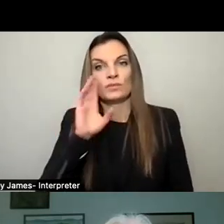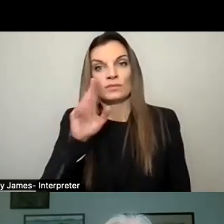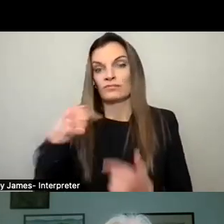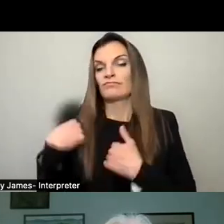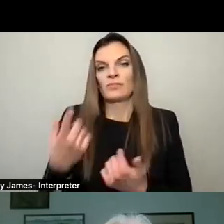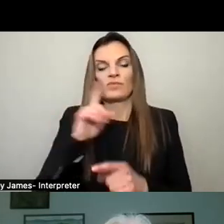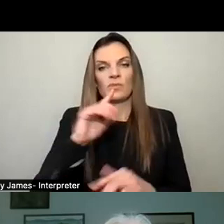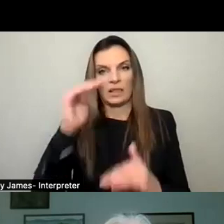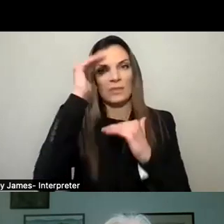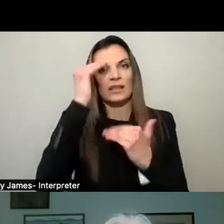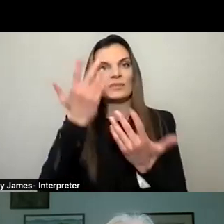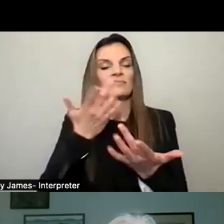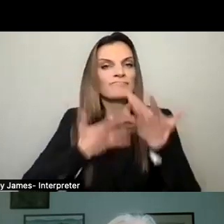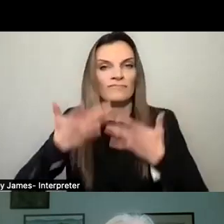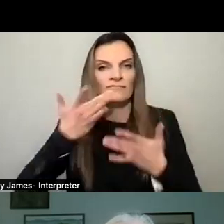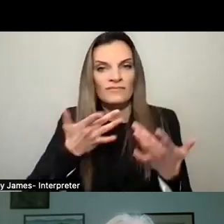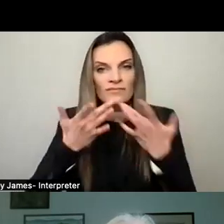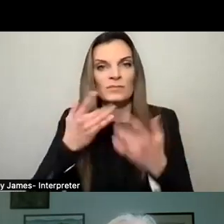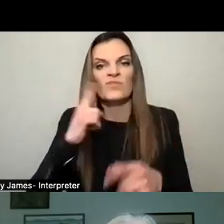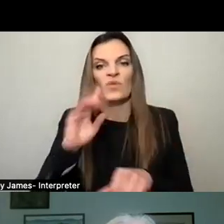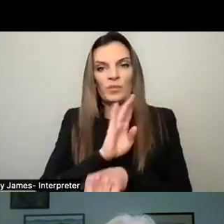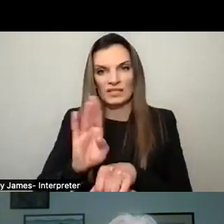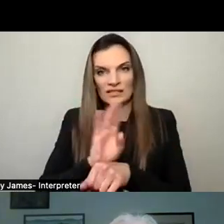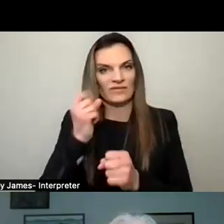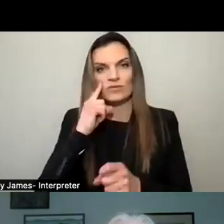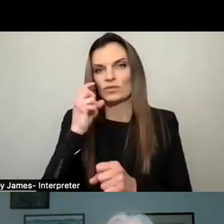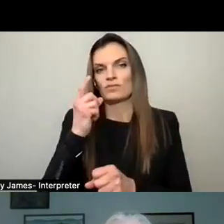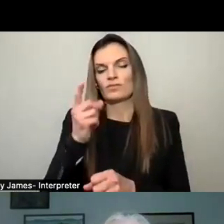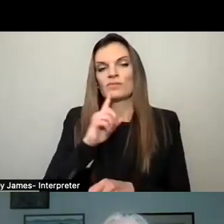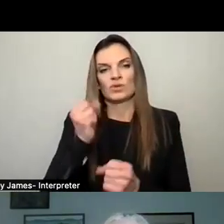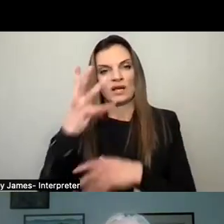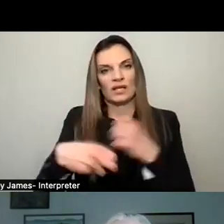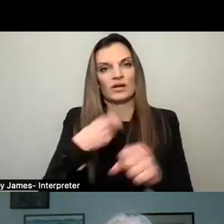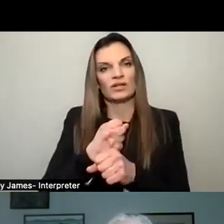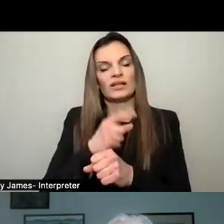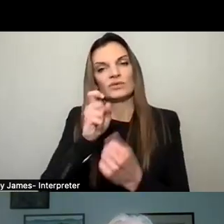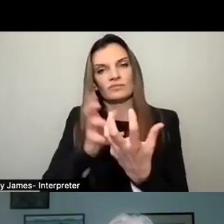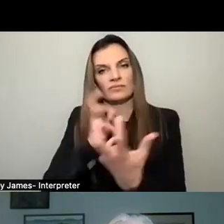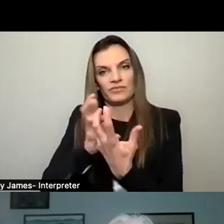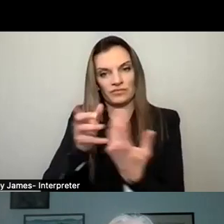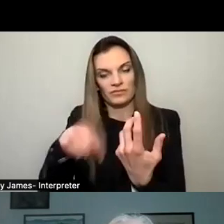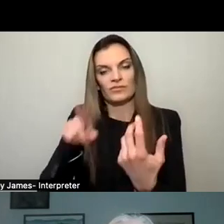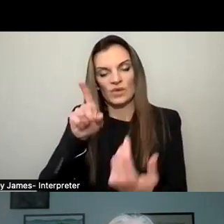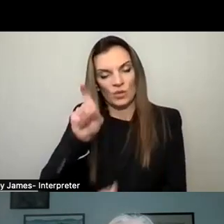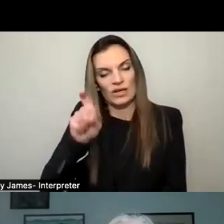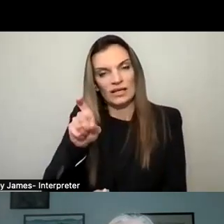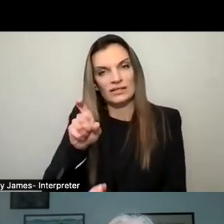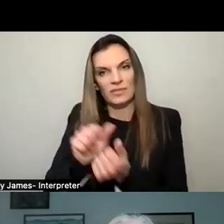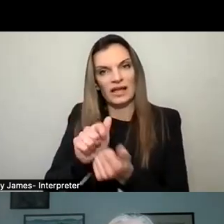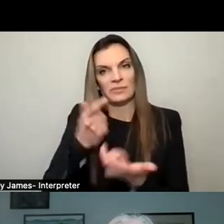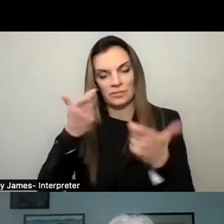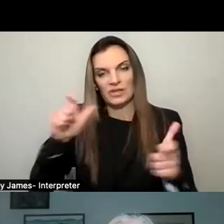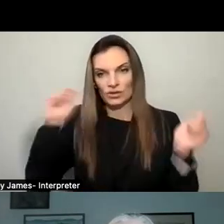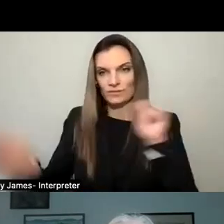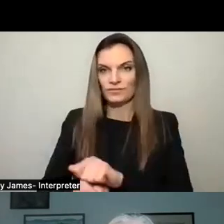economic and commercial development for many too many years. And to be able to accommodate the people in Edge on Hudson, we're going to need to make some very drastic